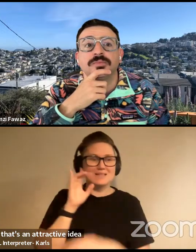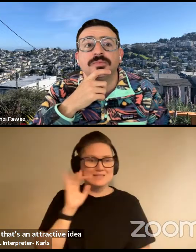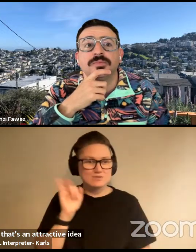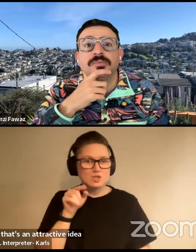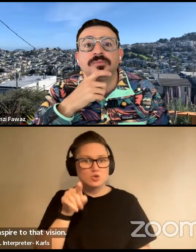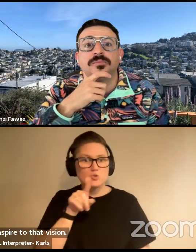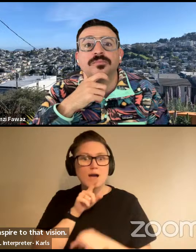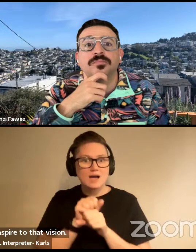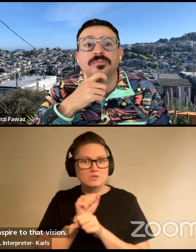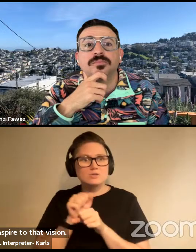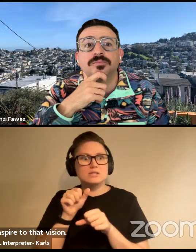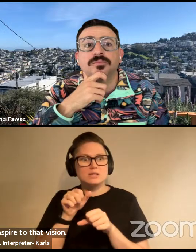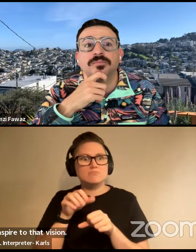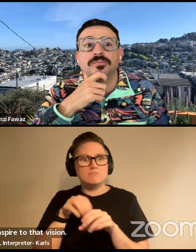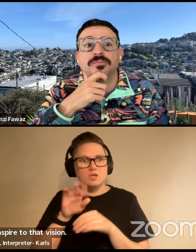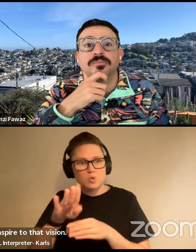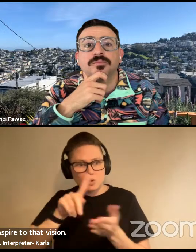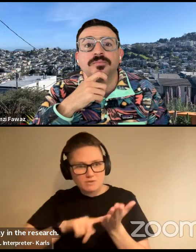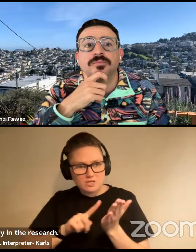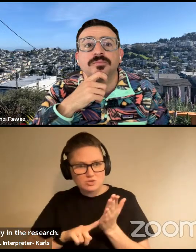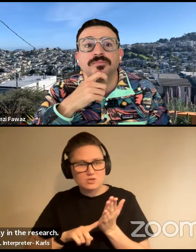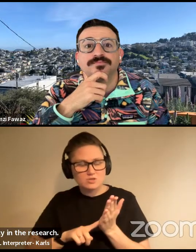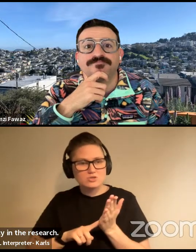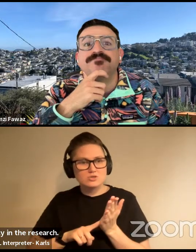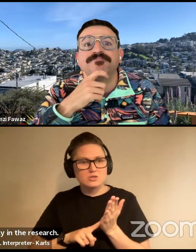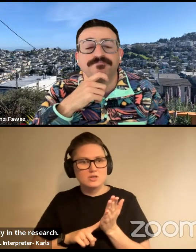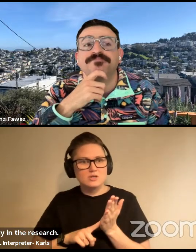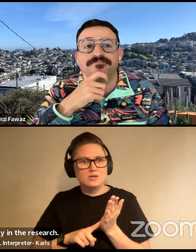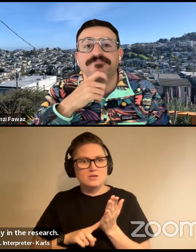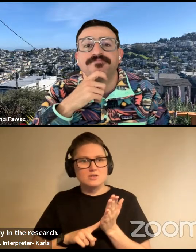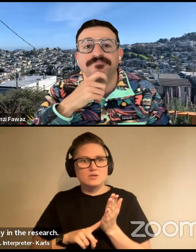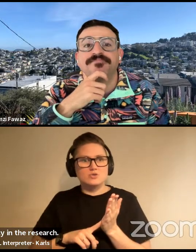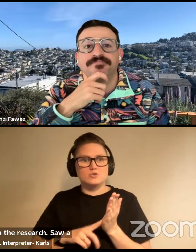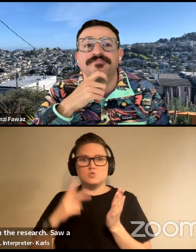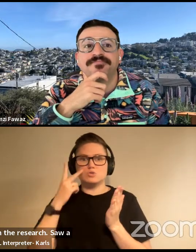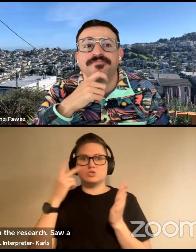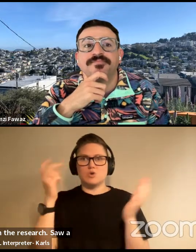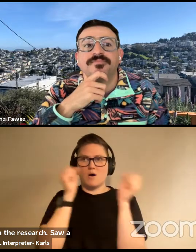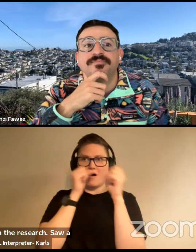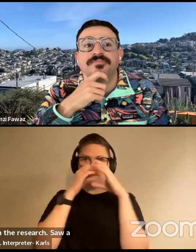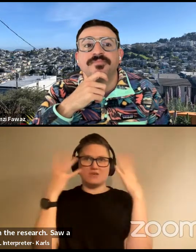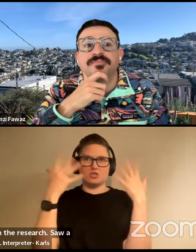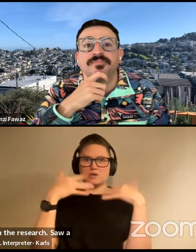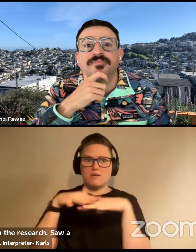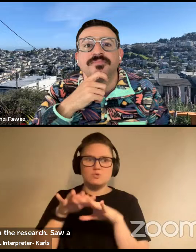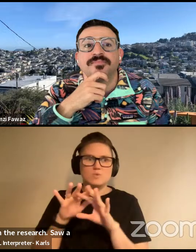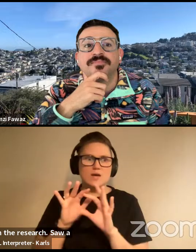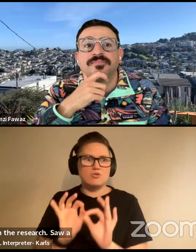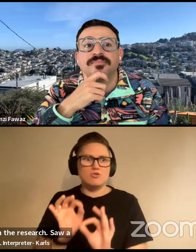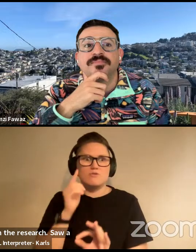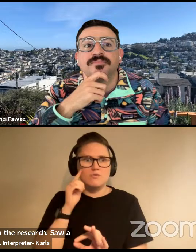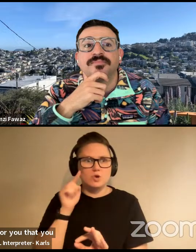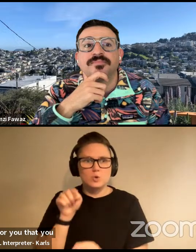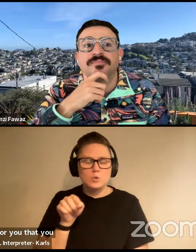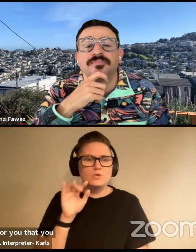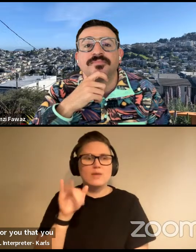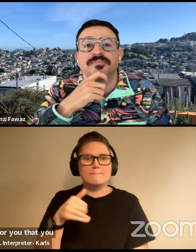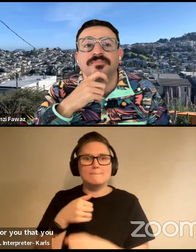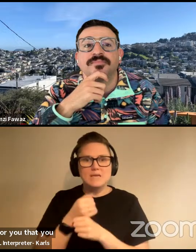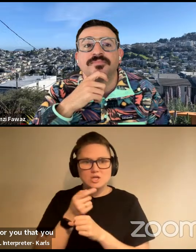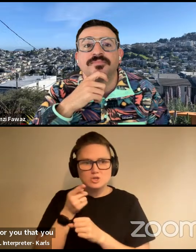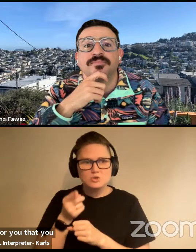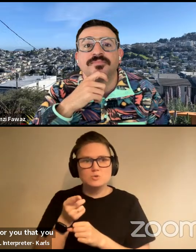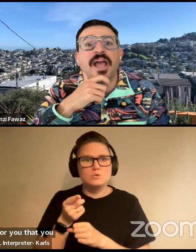the research saw a vision came together for you that you, that, that, that made you